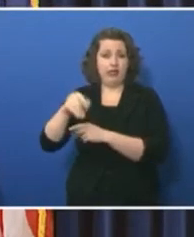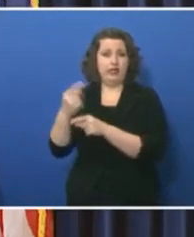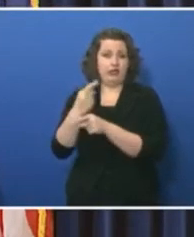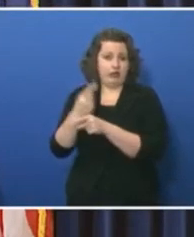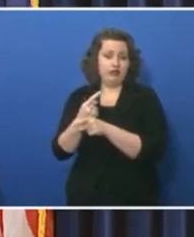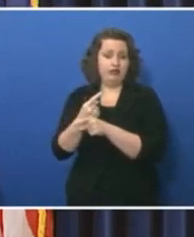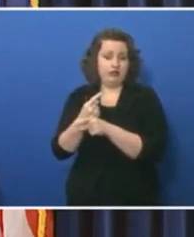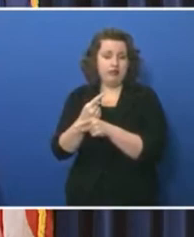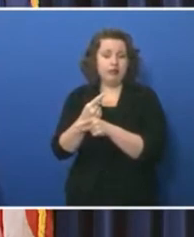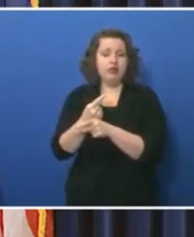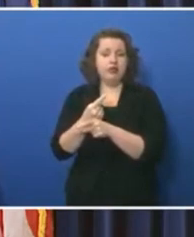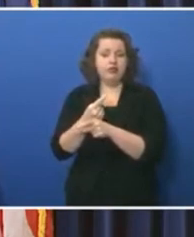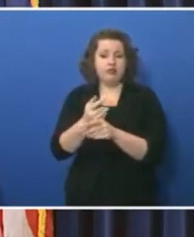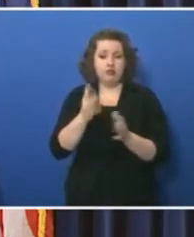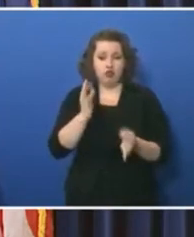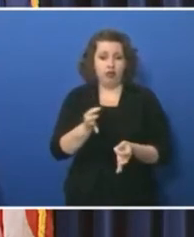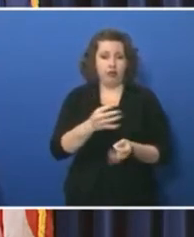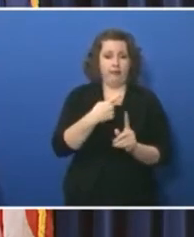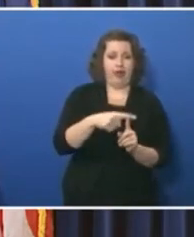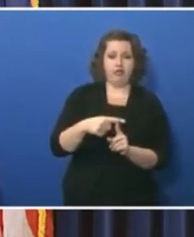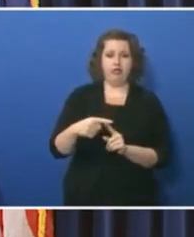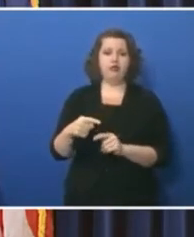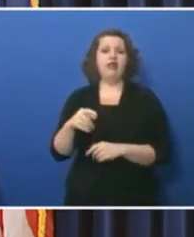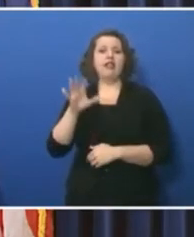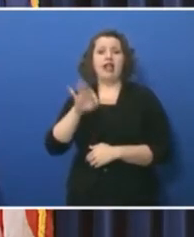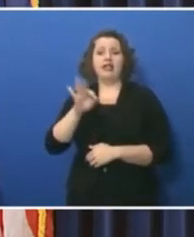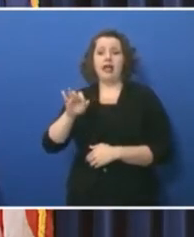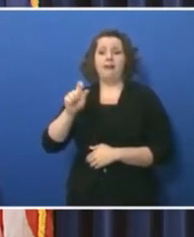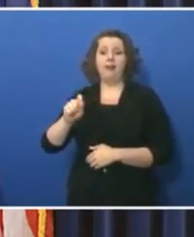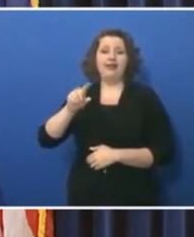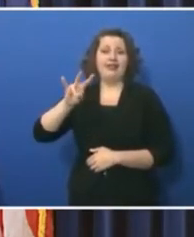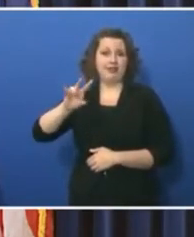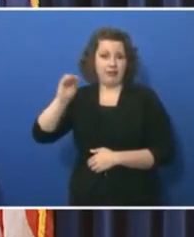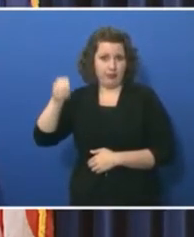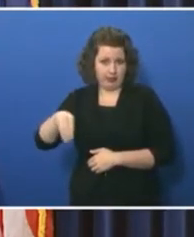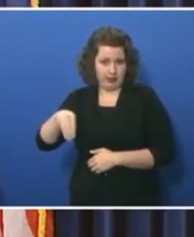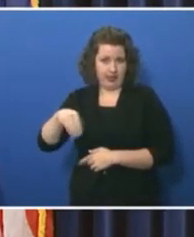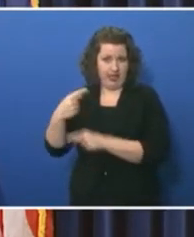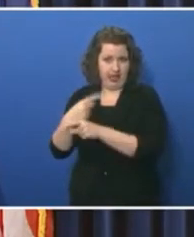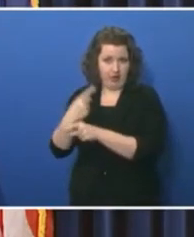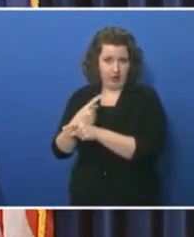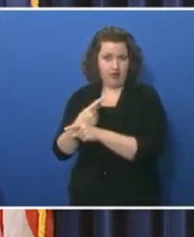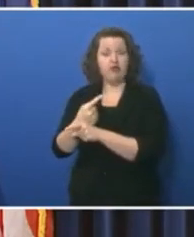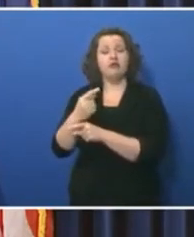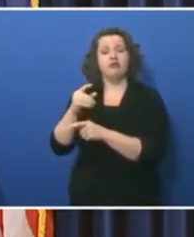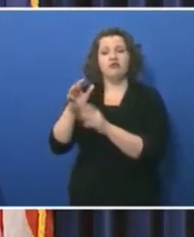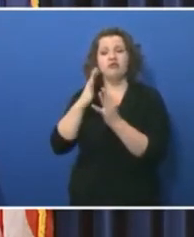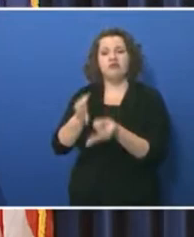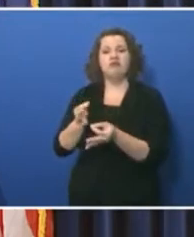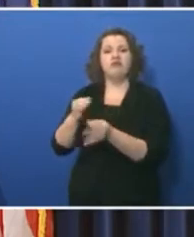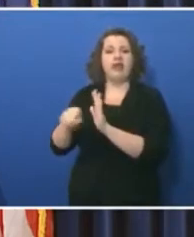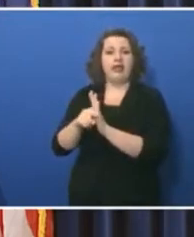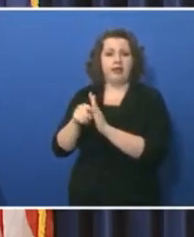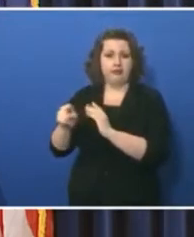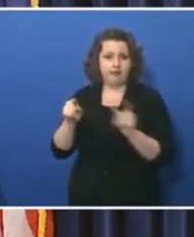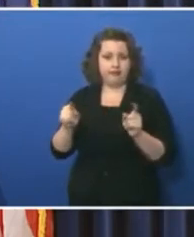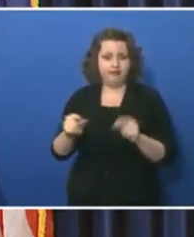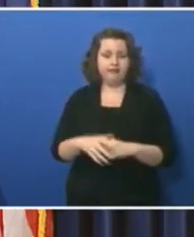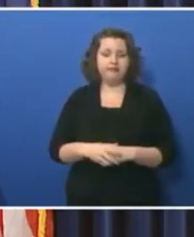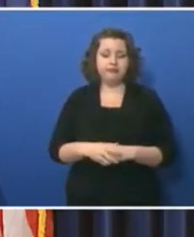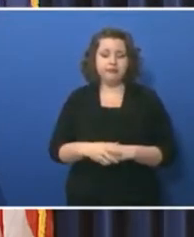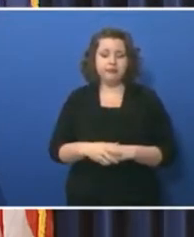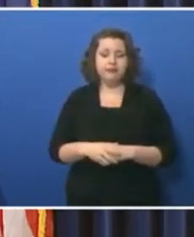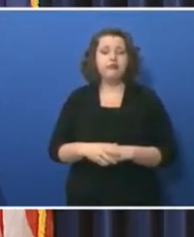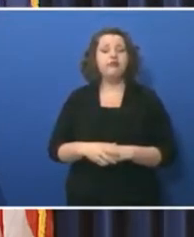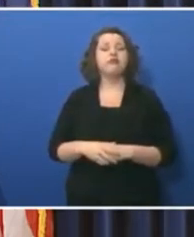for determining positive and 99.7% accuracy for determining negatives. During